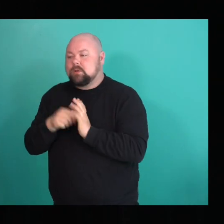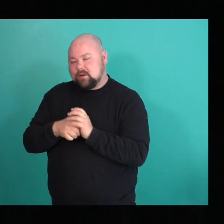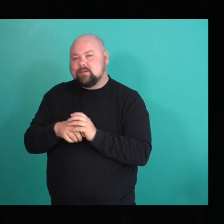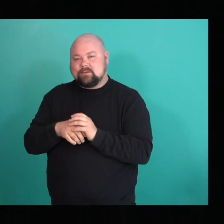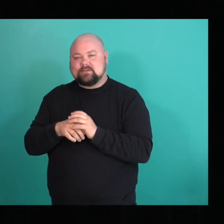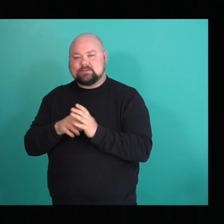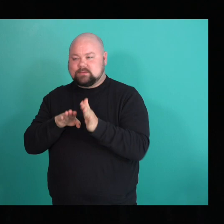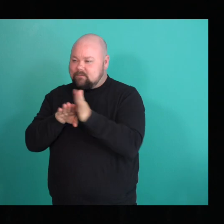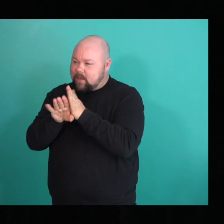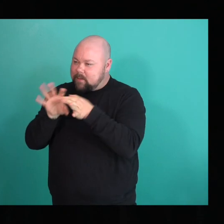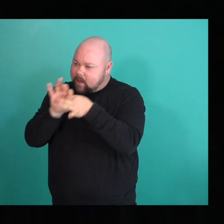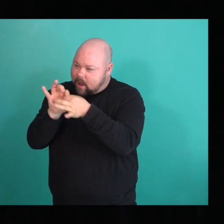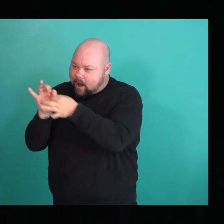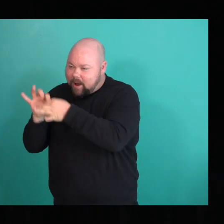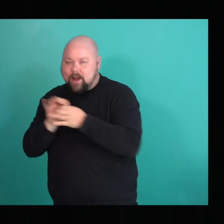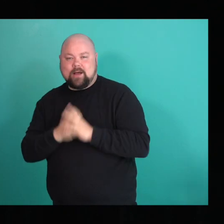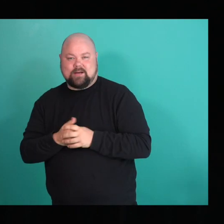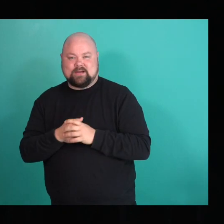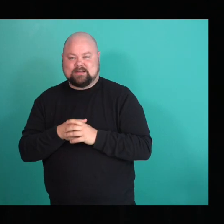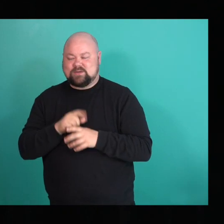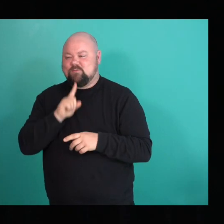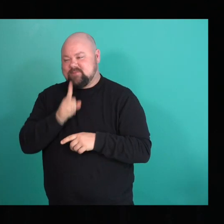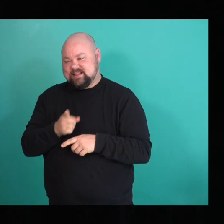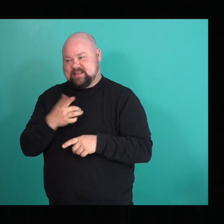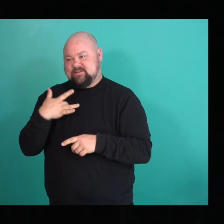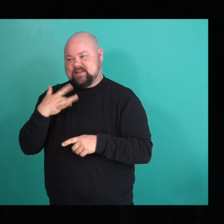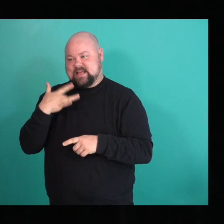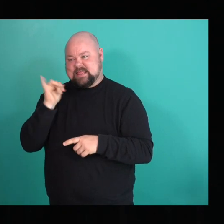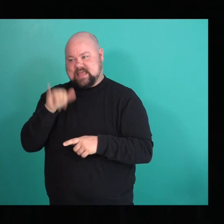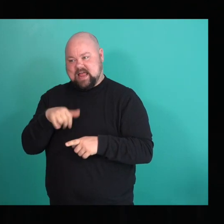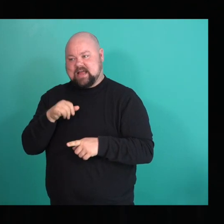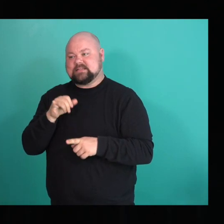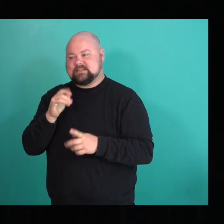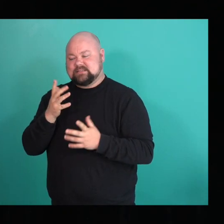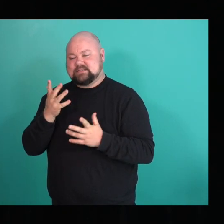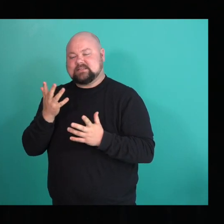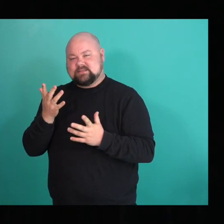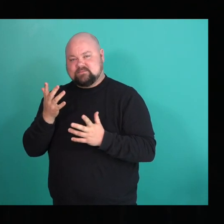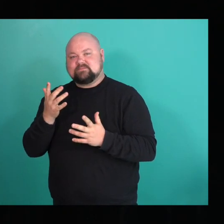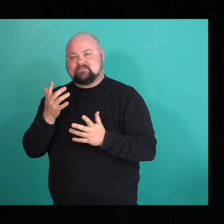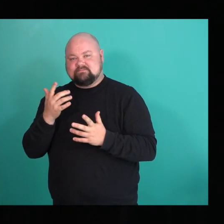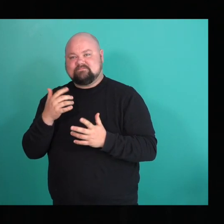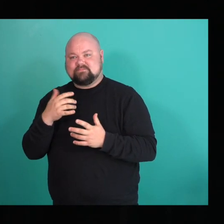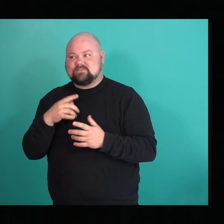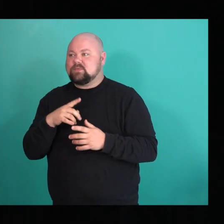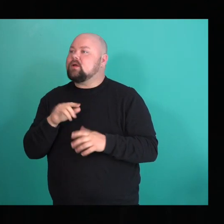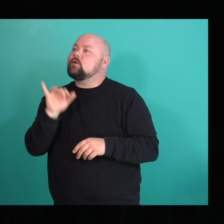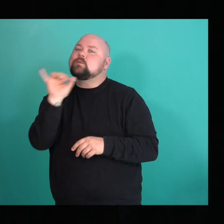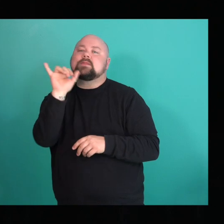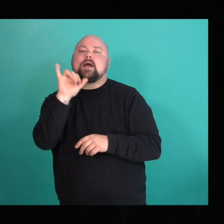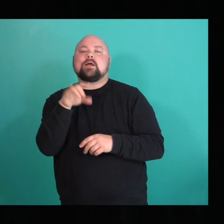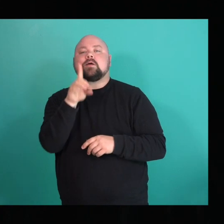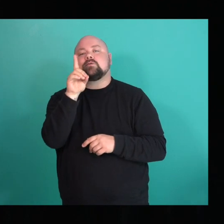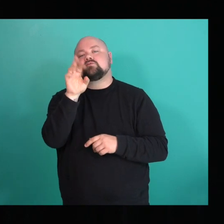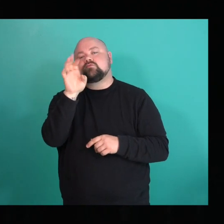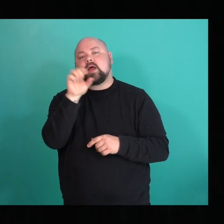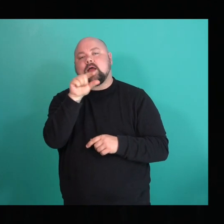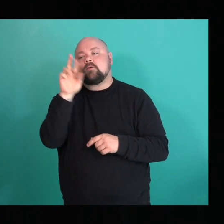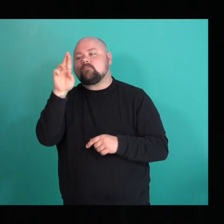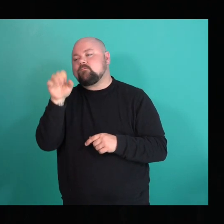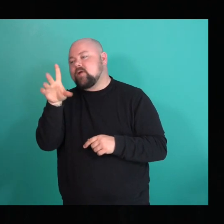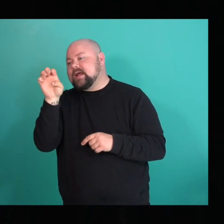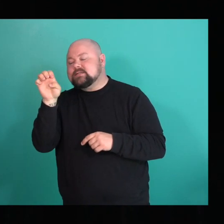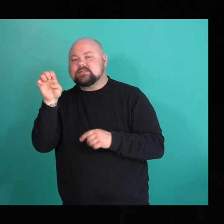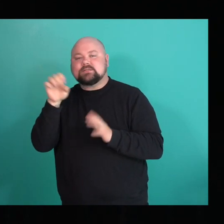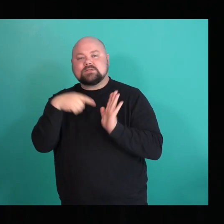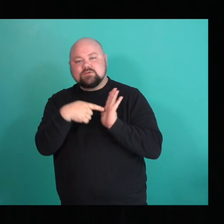think it definitely with things like all the drag race shows and like just call me mother,